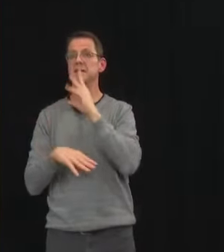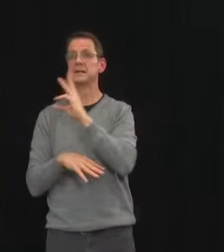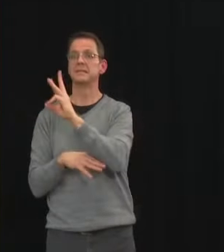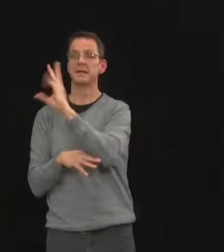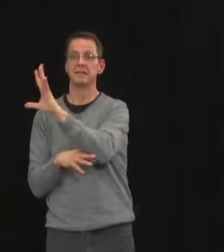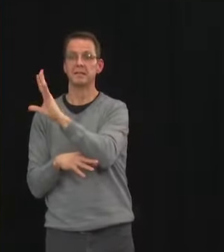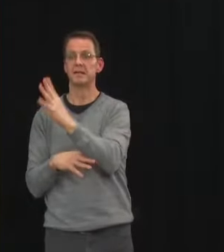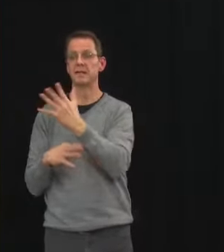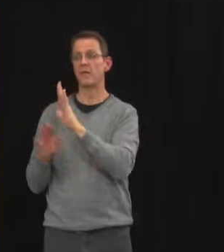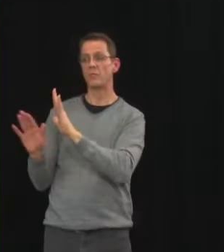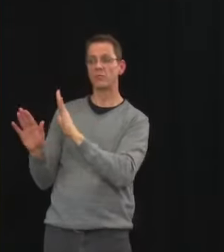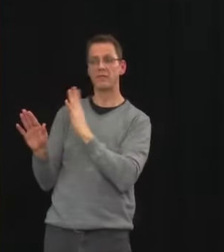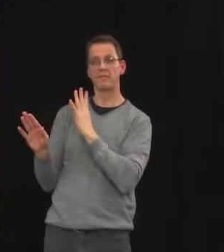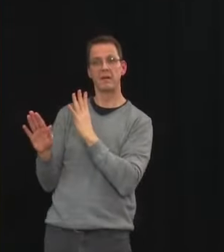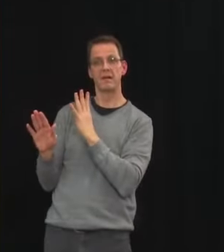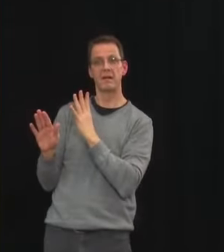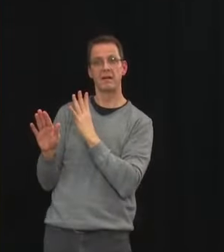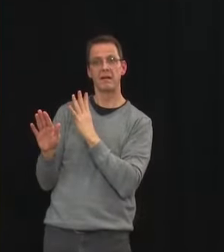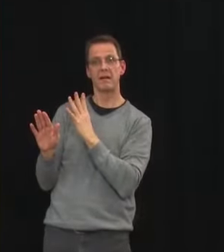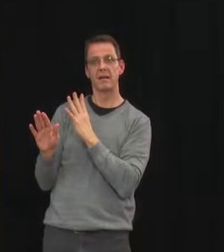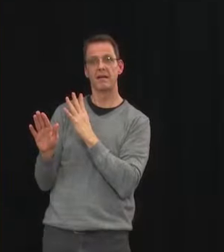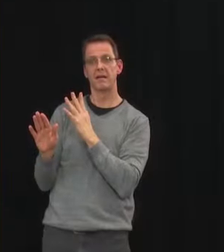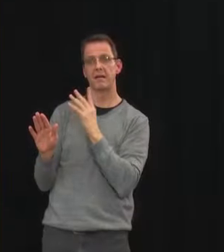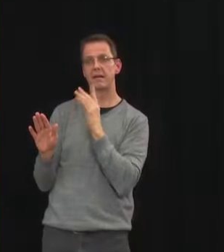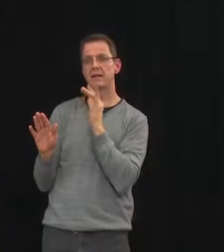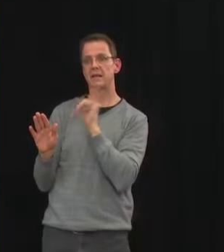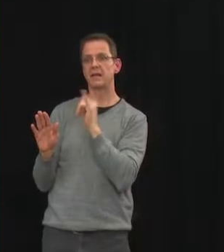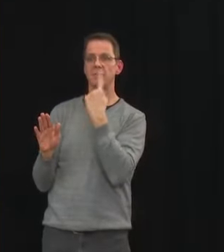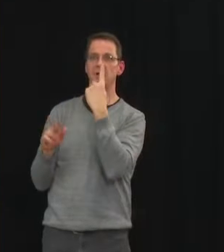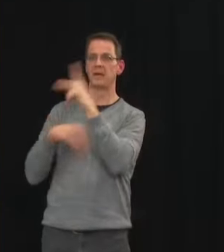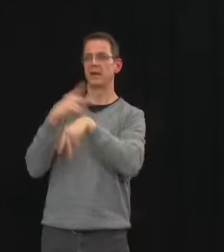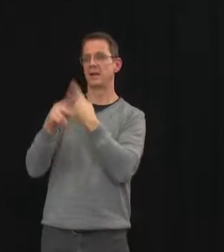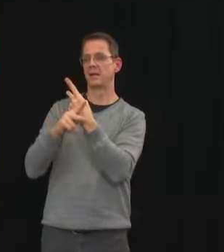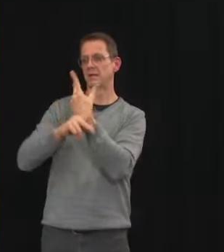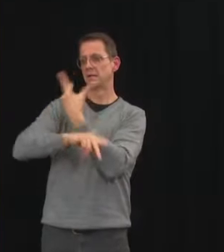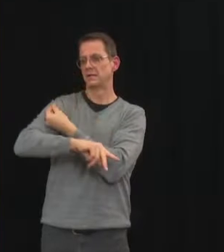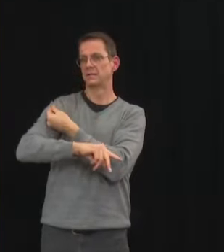astrazeneca vaccine uh to not be provided for those who are 65 and older